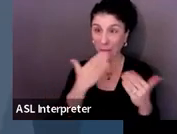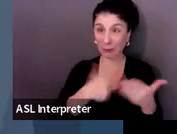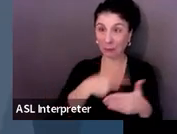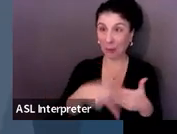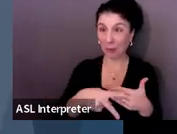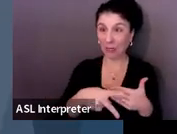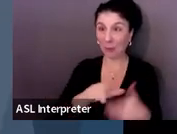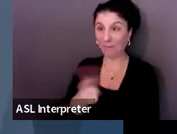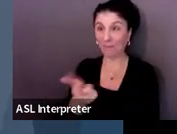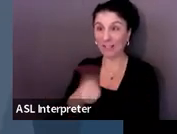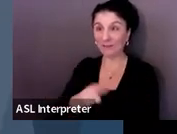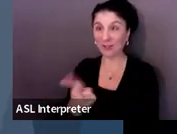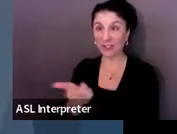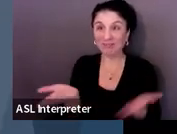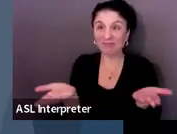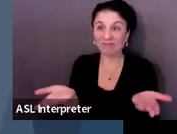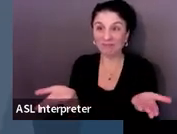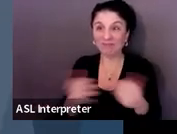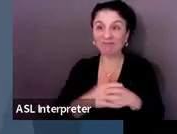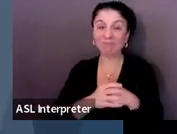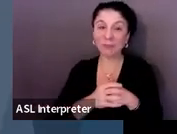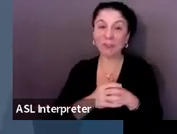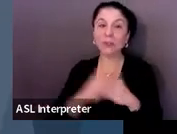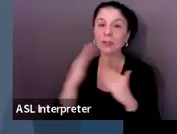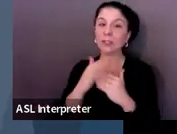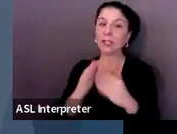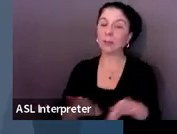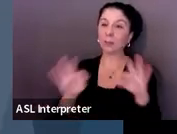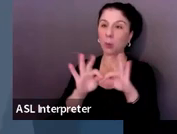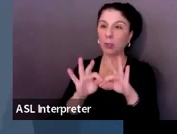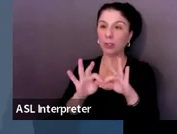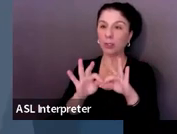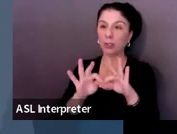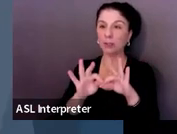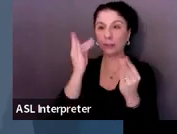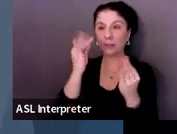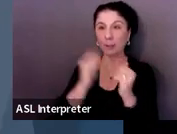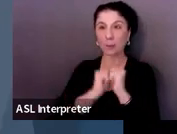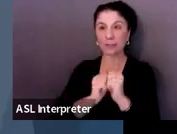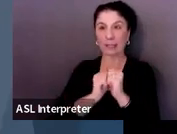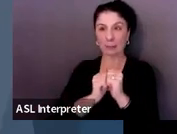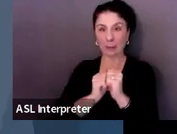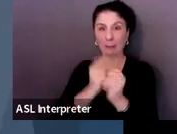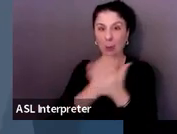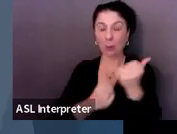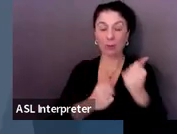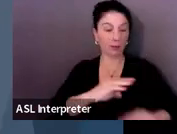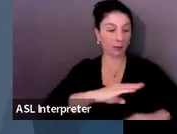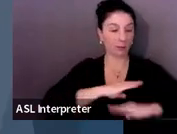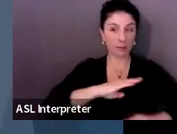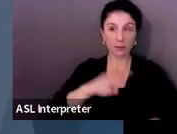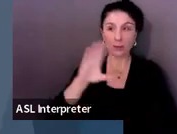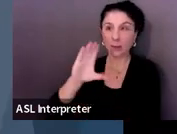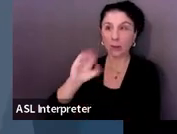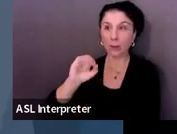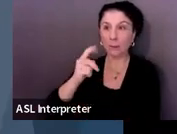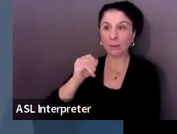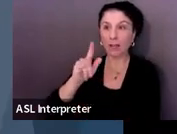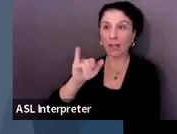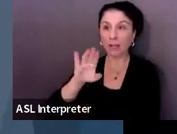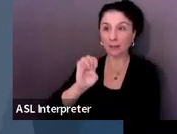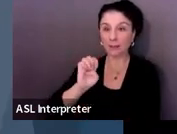working to try to have you think about these two things really together, because they need to really complement one another.